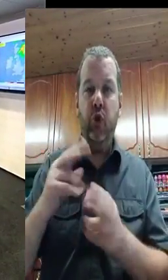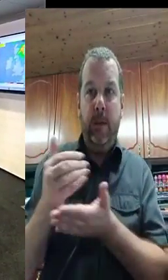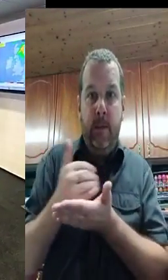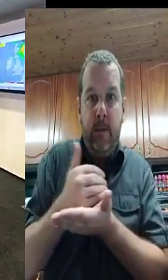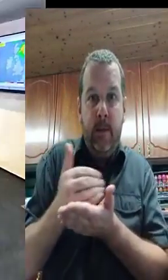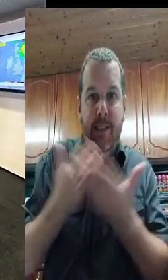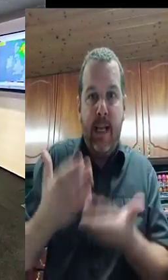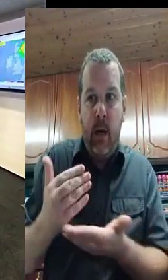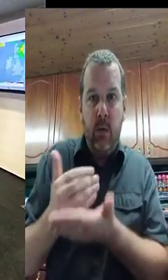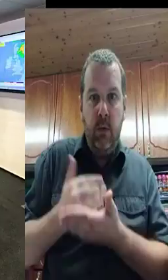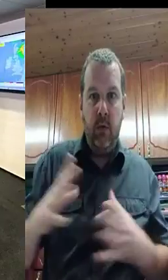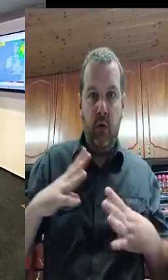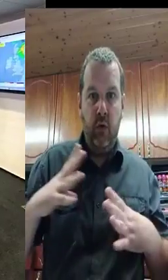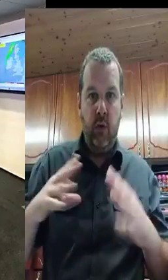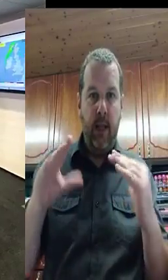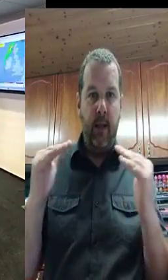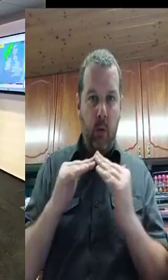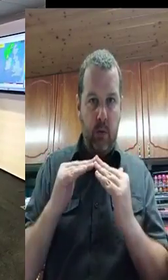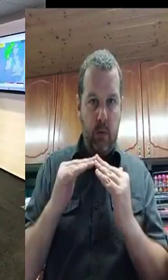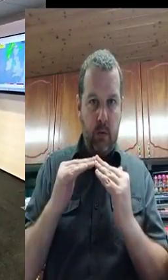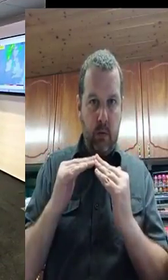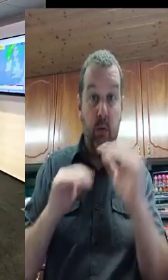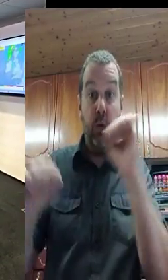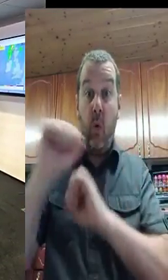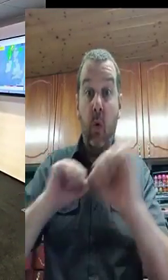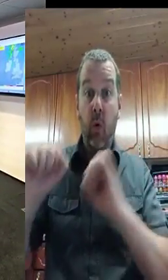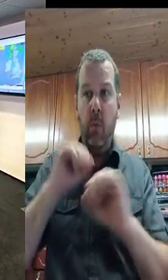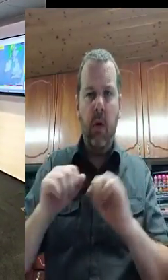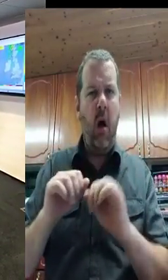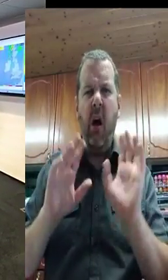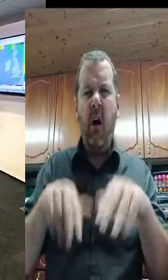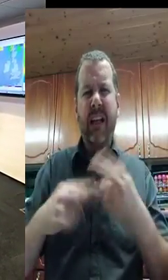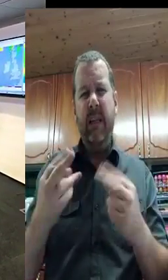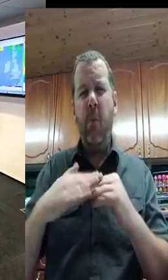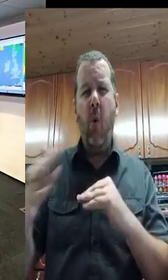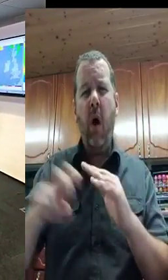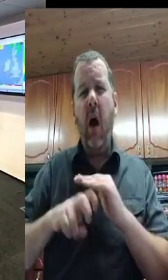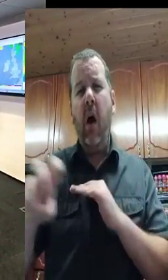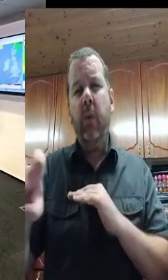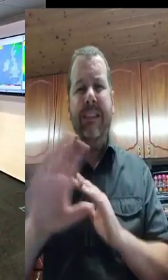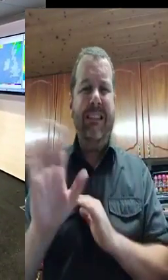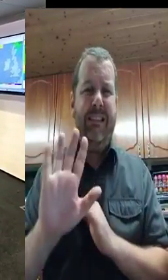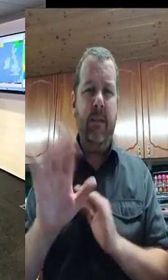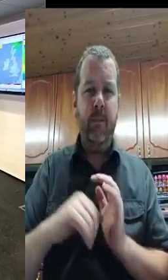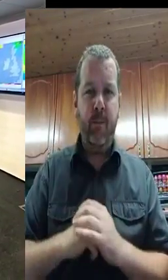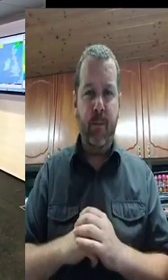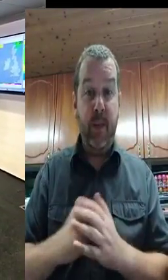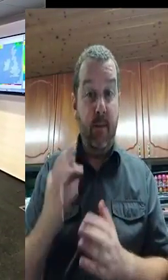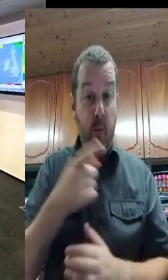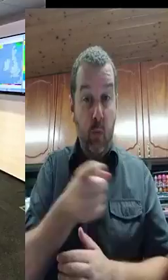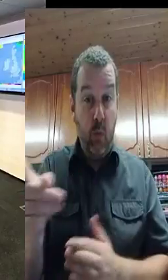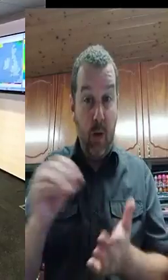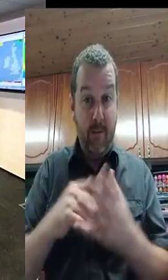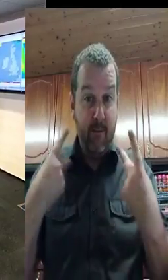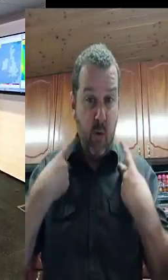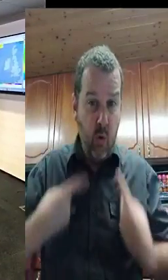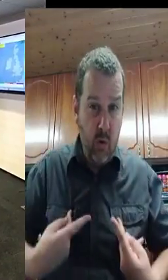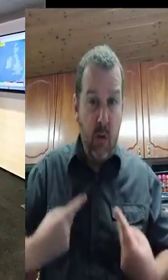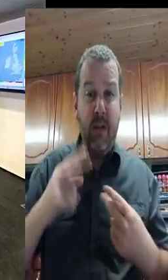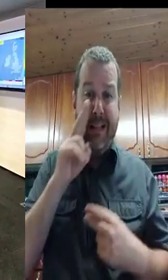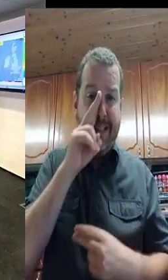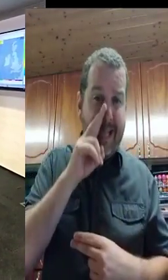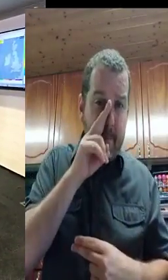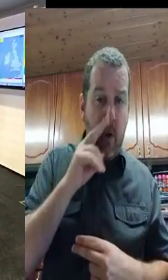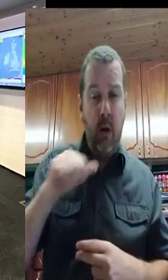In general, the public authorities will not be exposing their staff to danger when the storm is raging in the particular areas. But obviously, if you do have a life